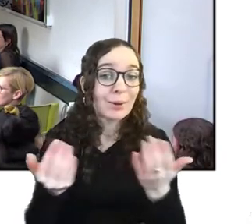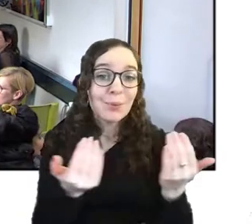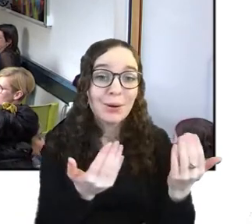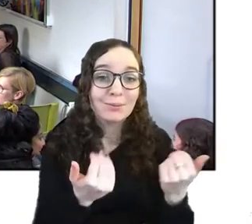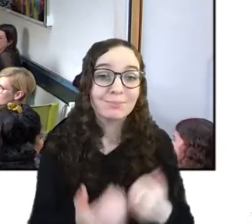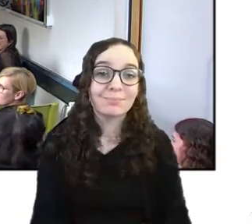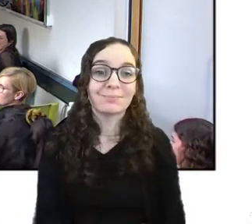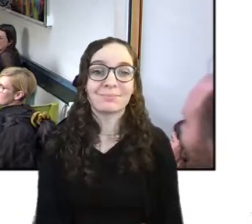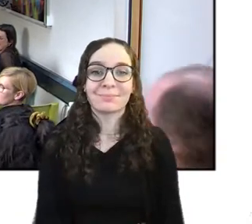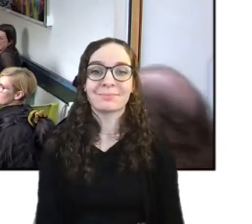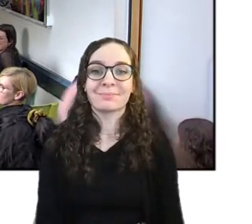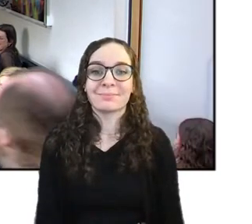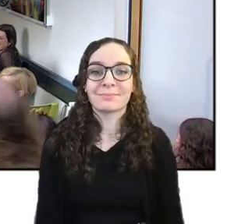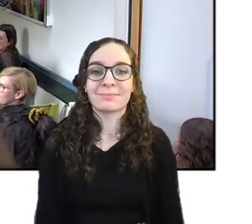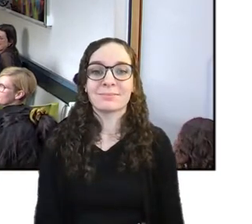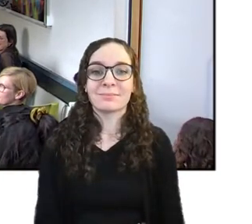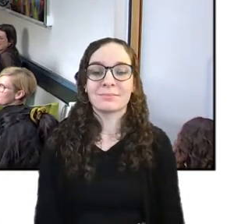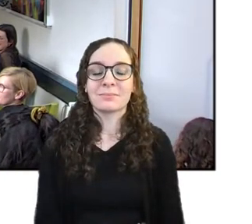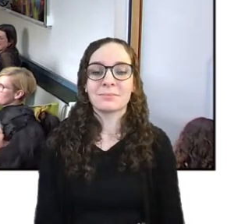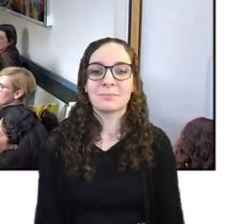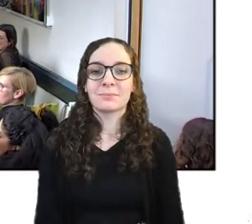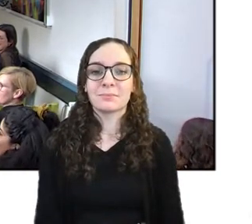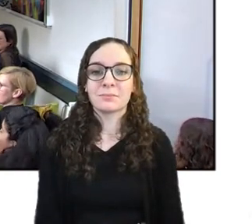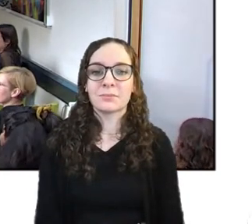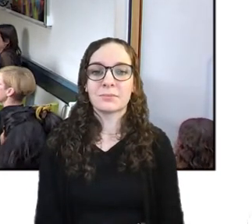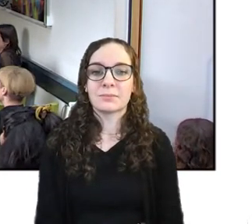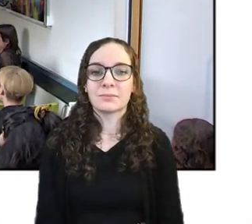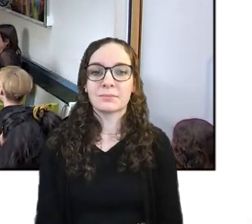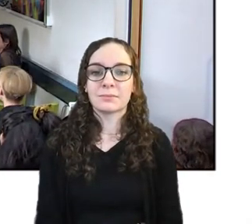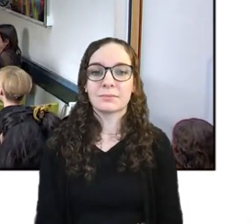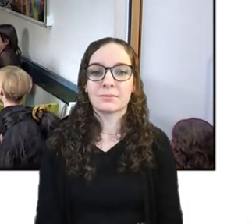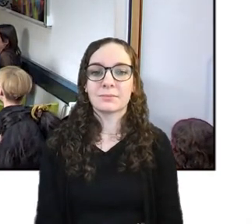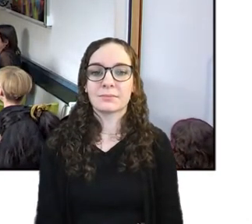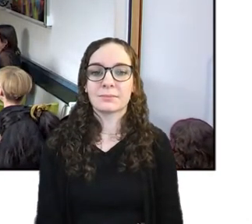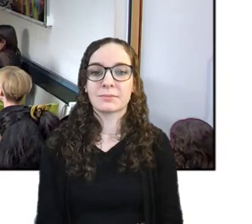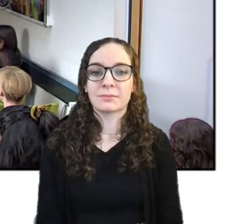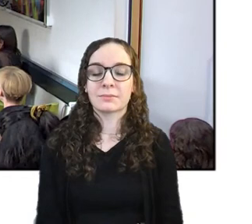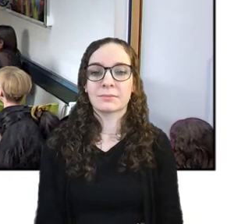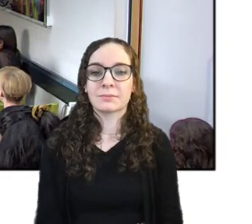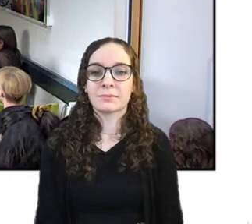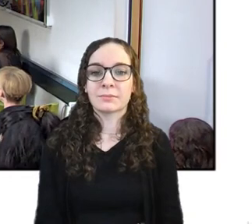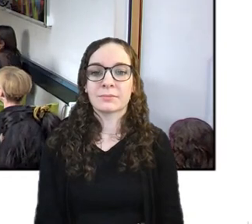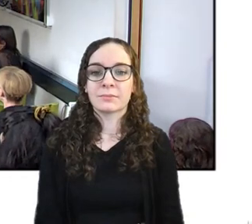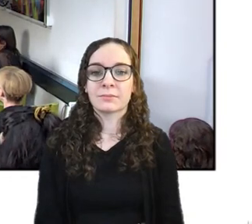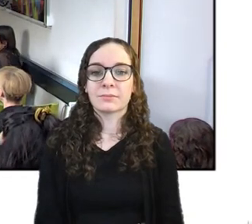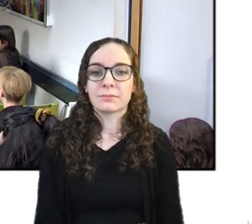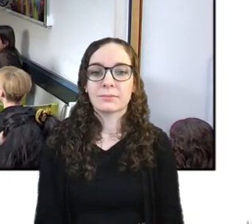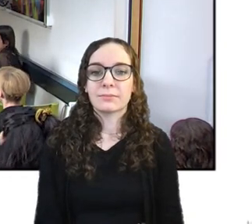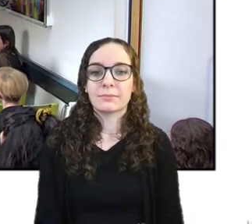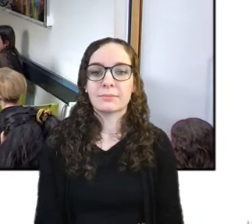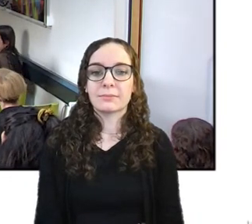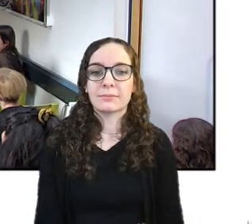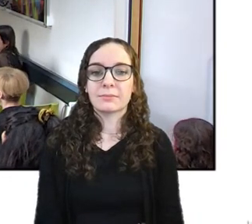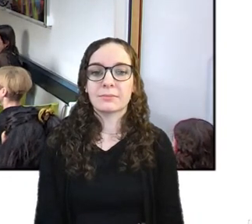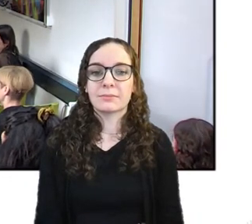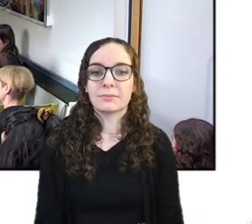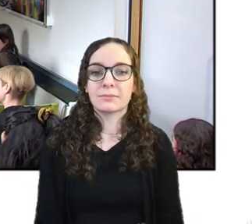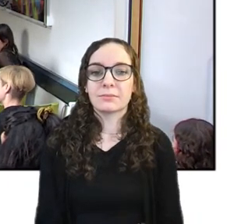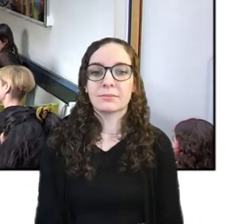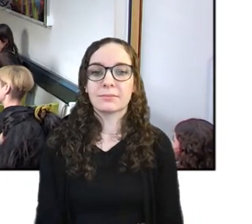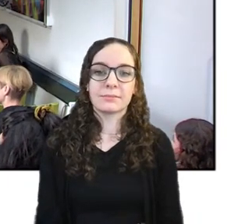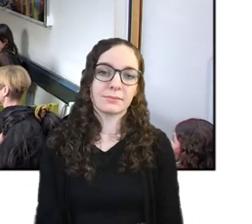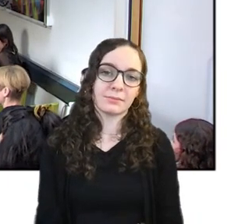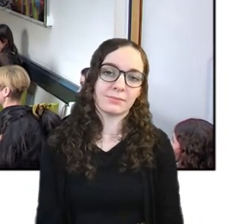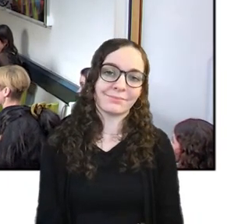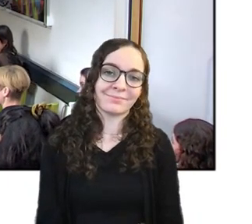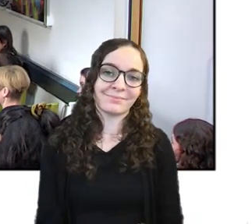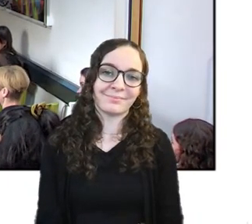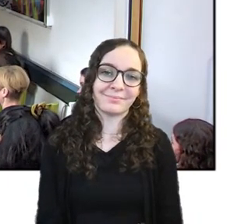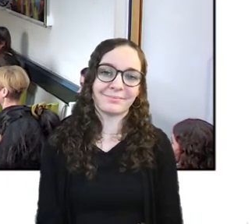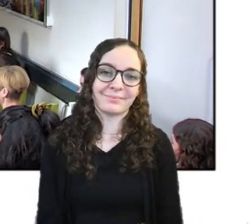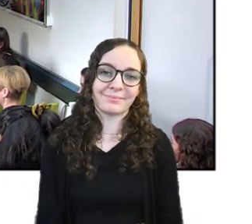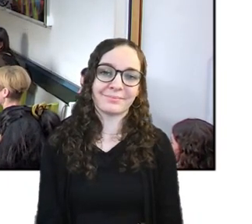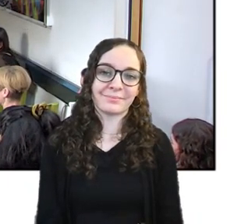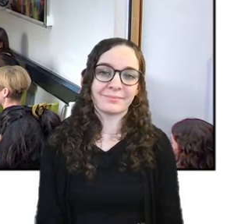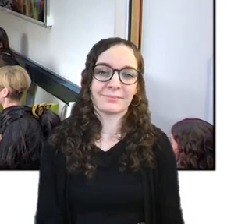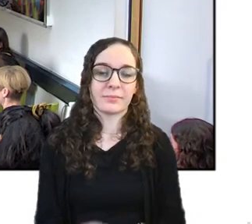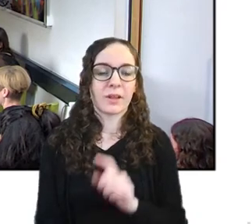question